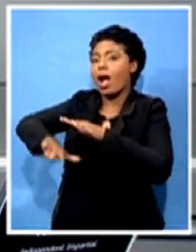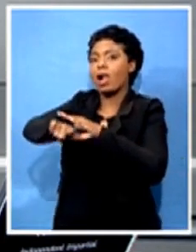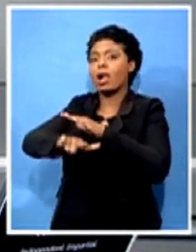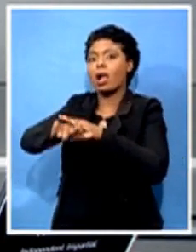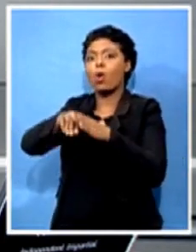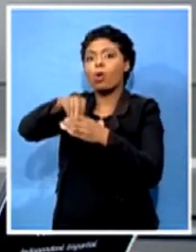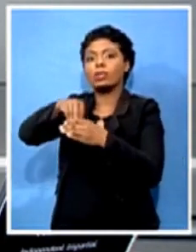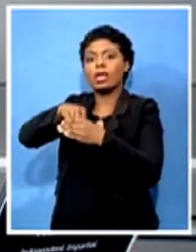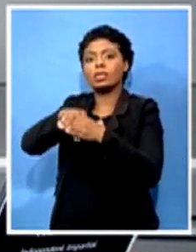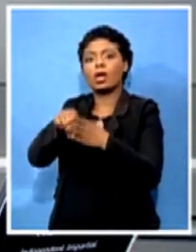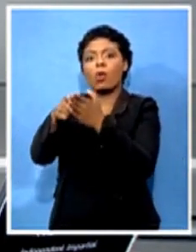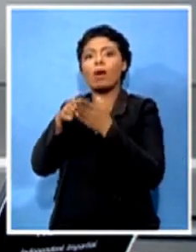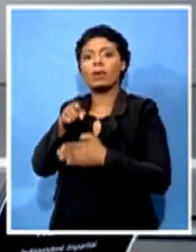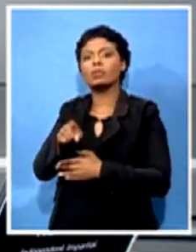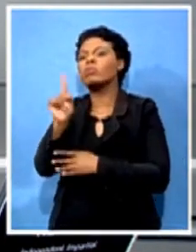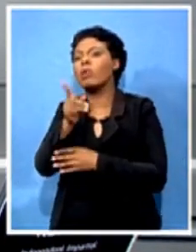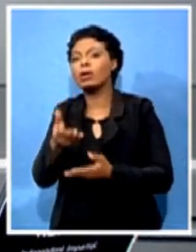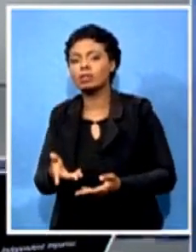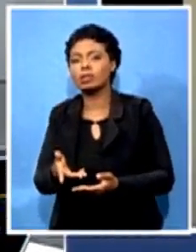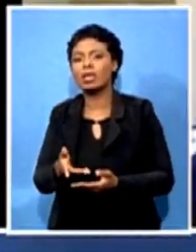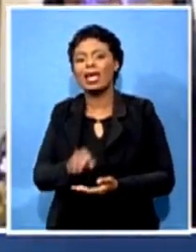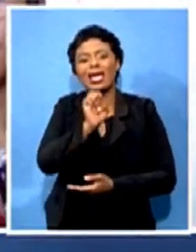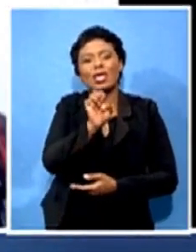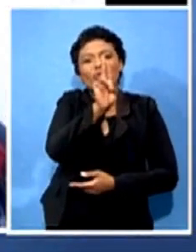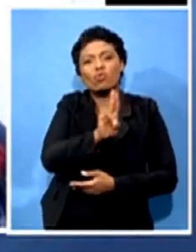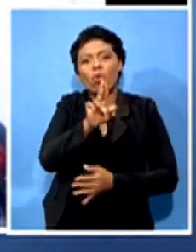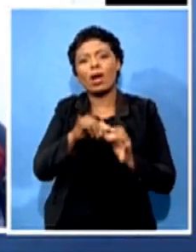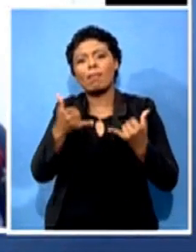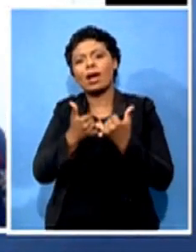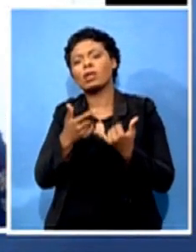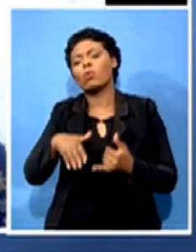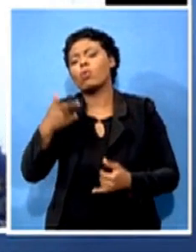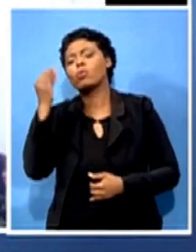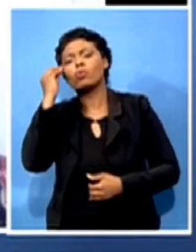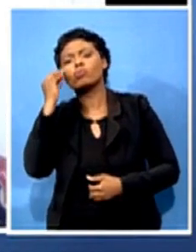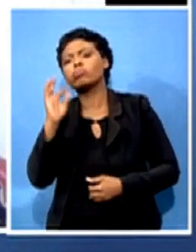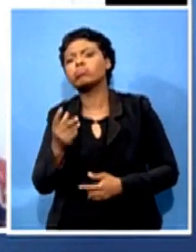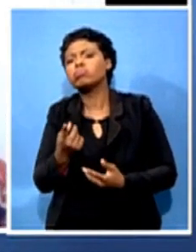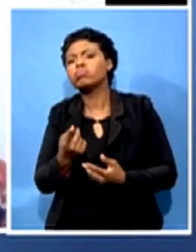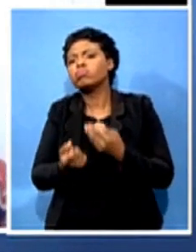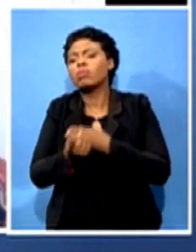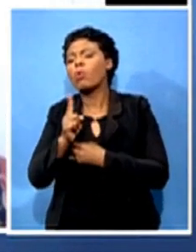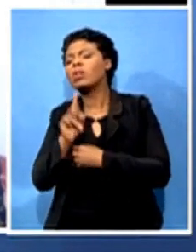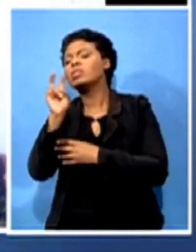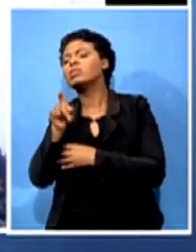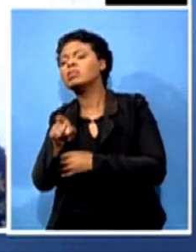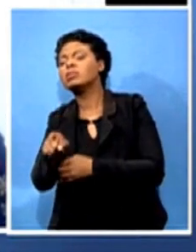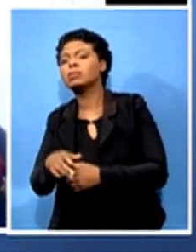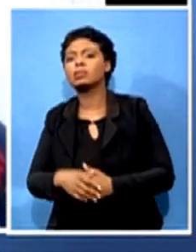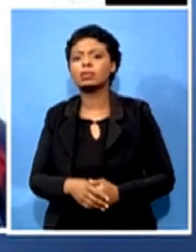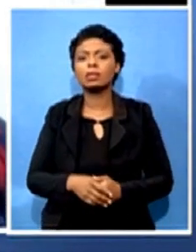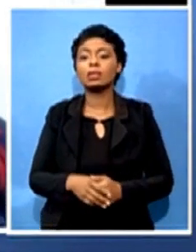EU companies? Let's find out. Laurelin Kaziboni joins me now live via Zoom. She's an economist at DNA Economics,